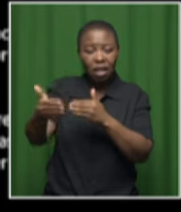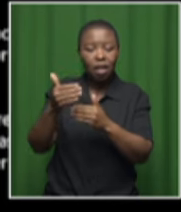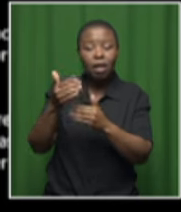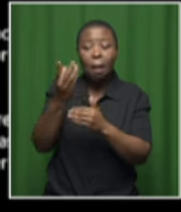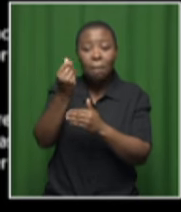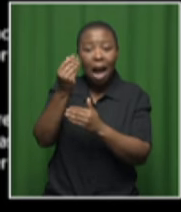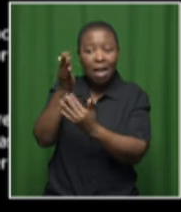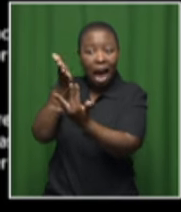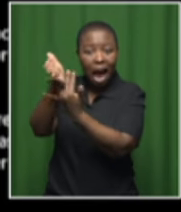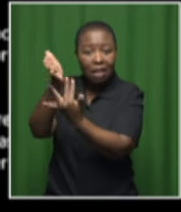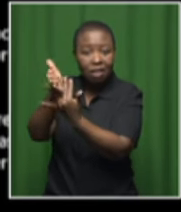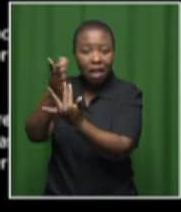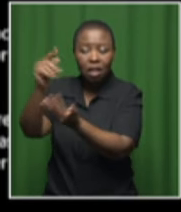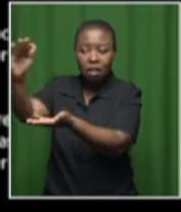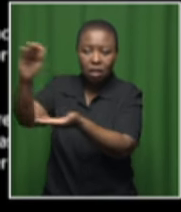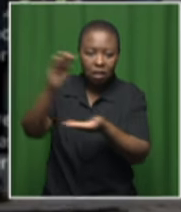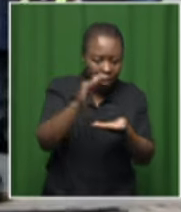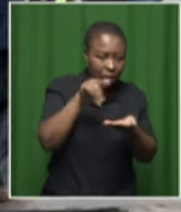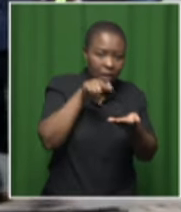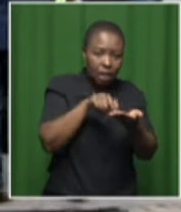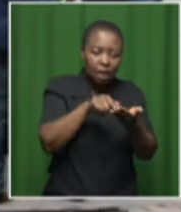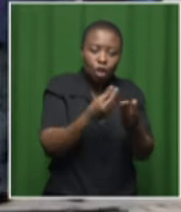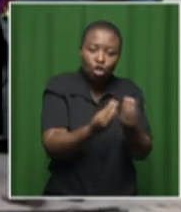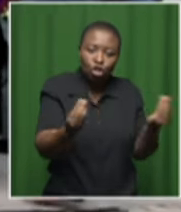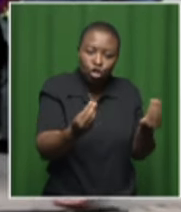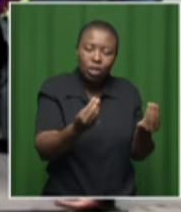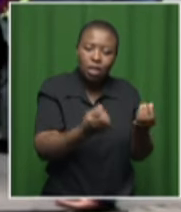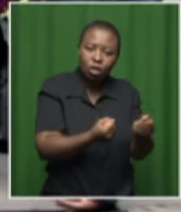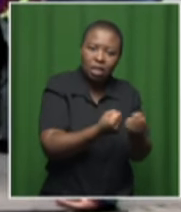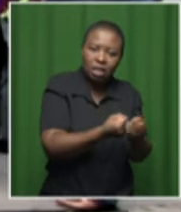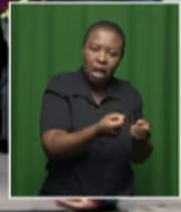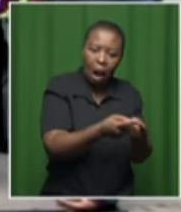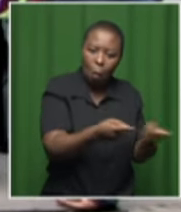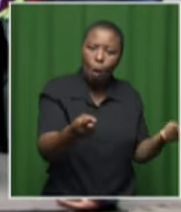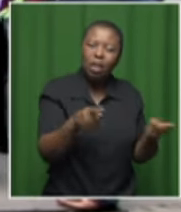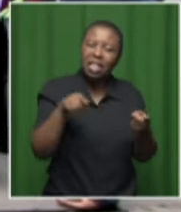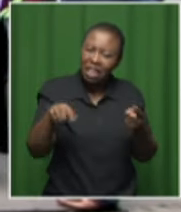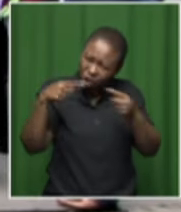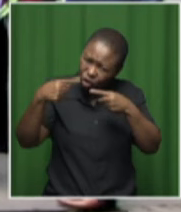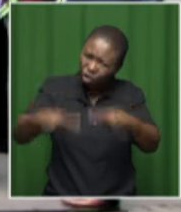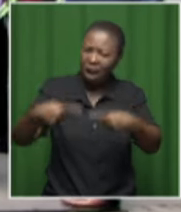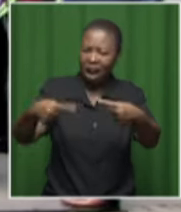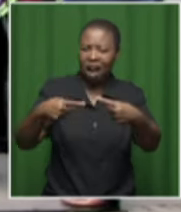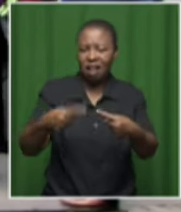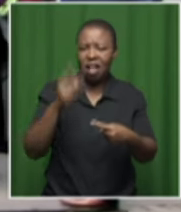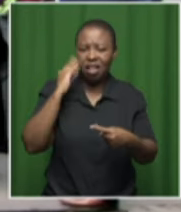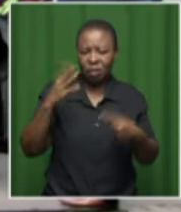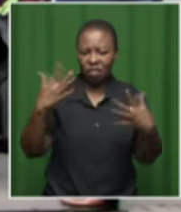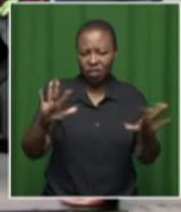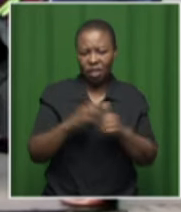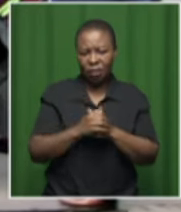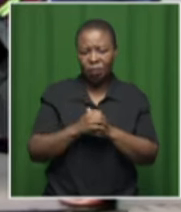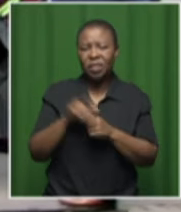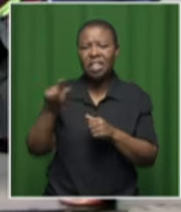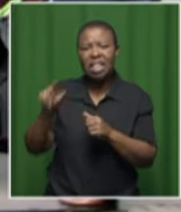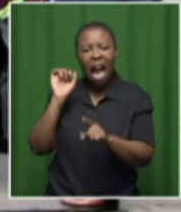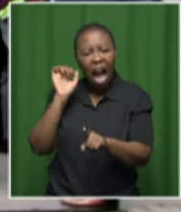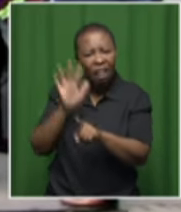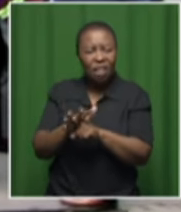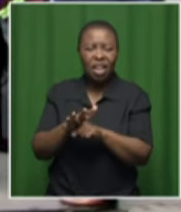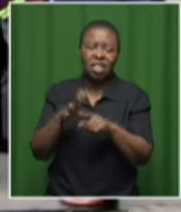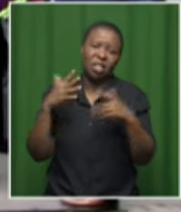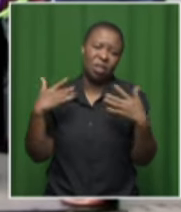monies meant to support her three children. It affects them a lot because, you know, if